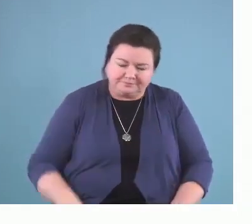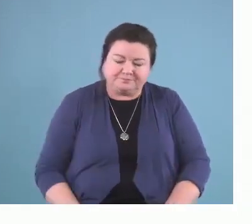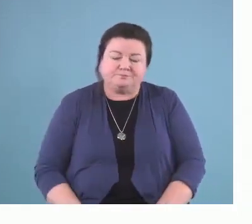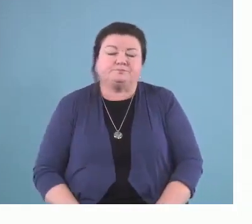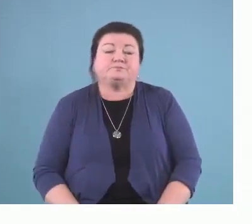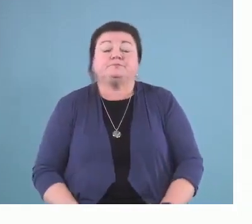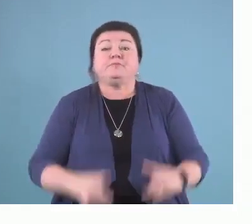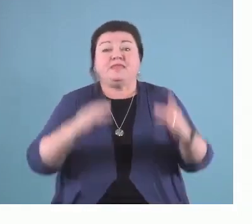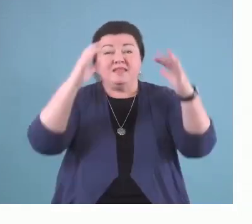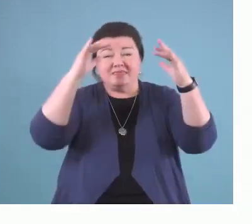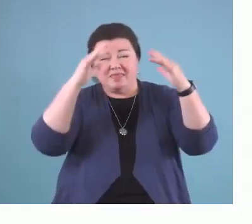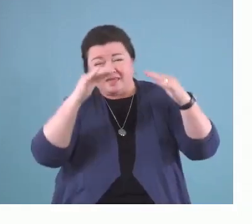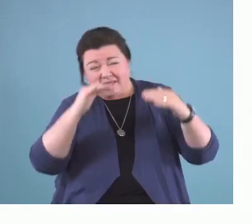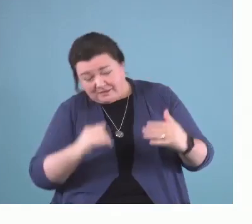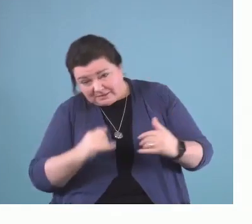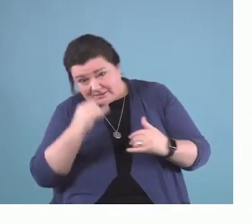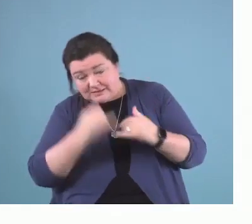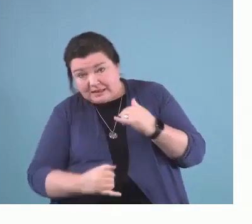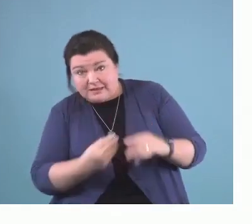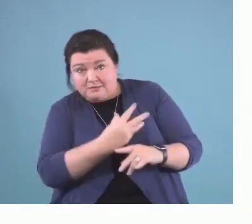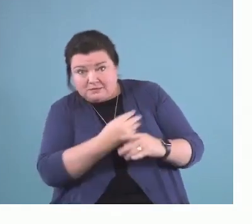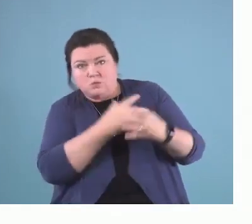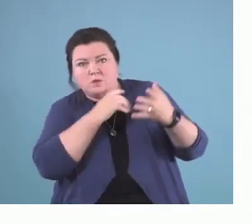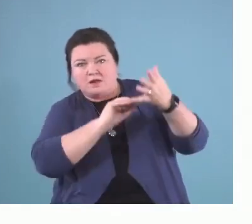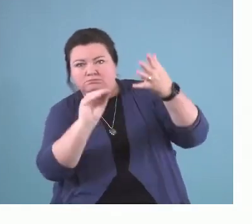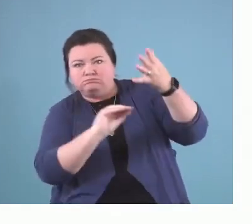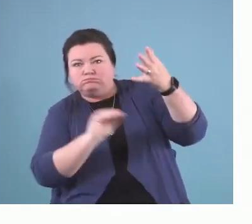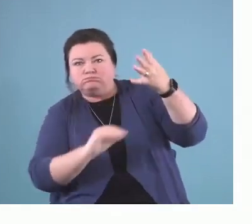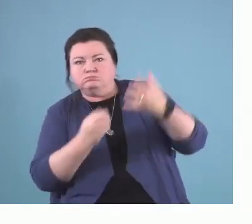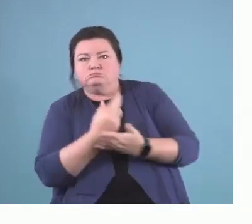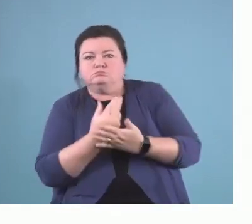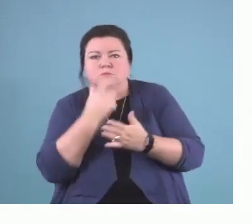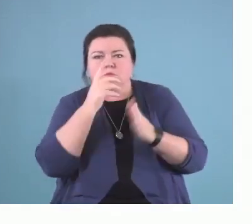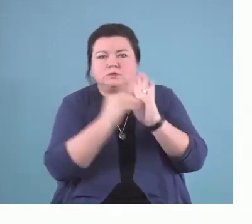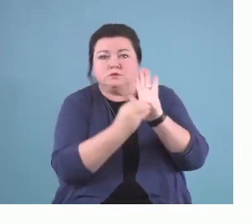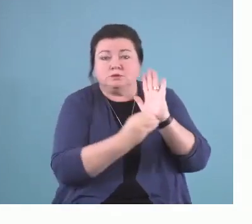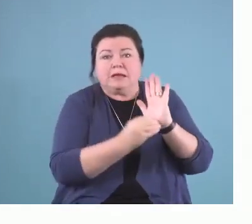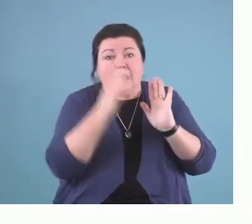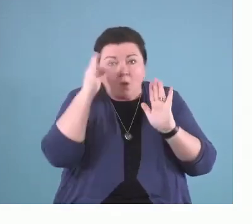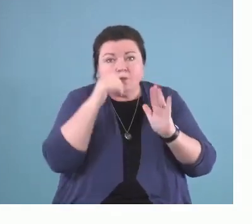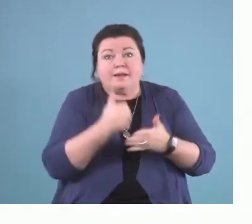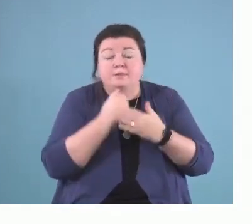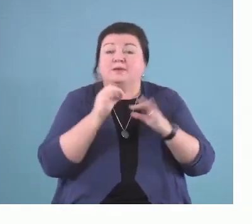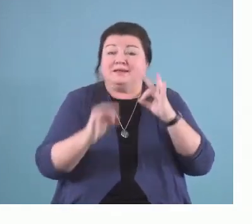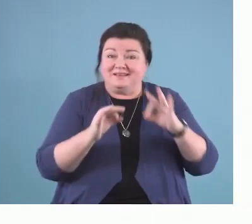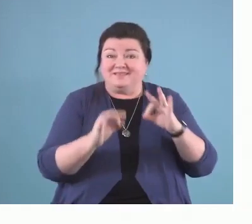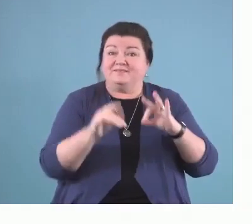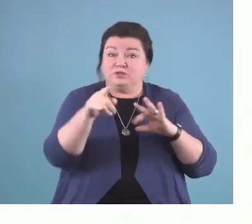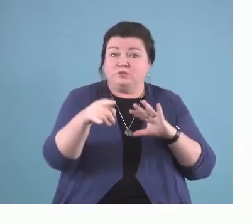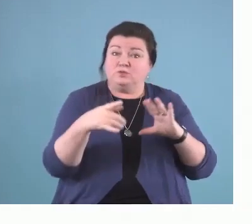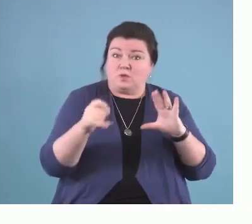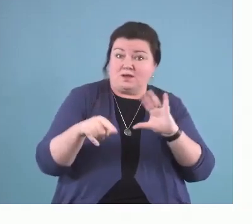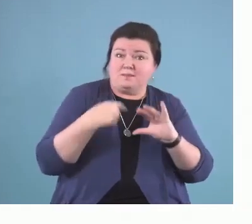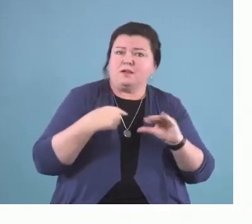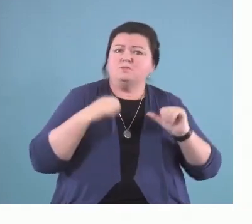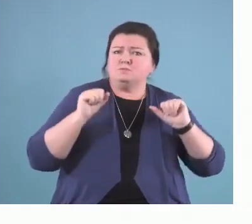end of the presentation that will be helpful for you. And you can also email me and my email address is on the first page